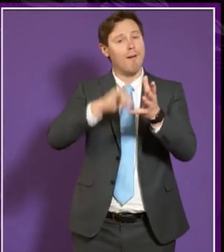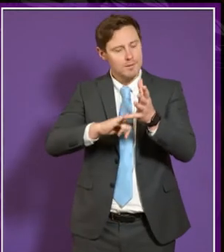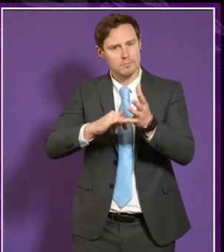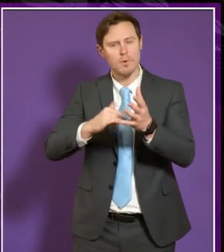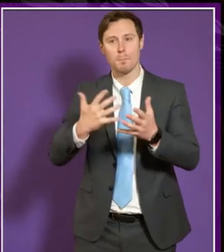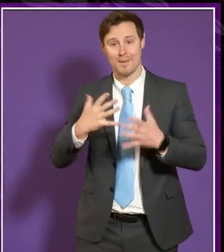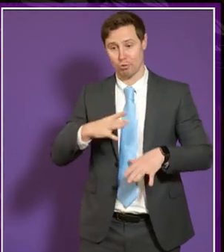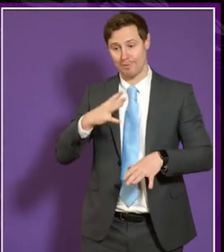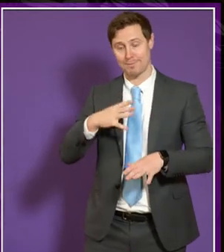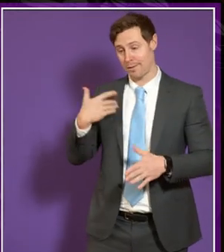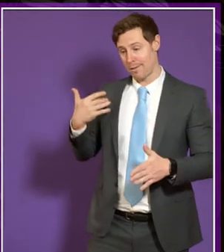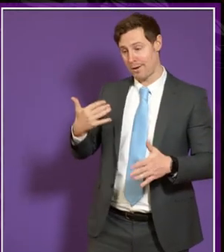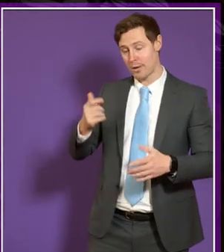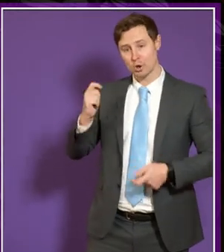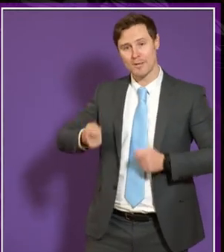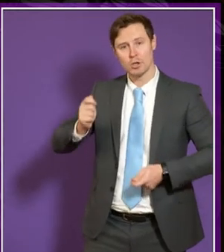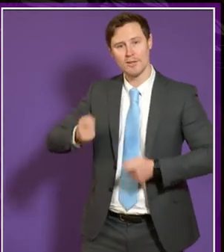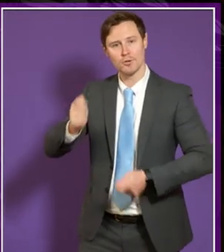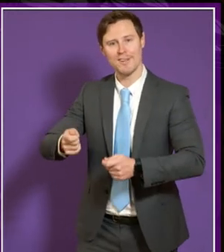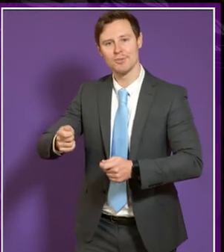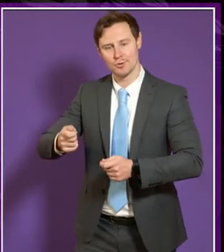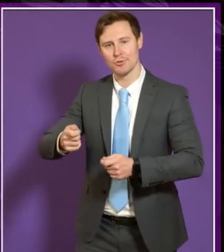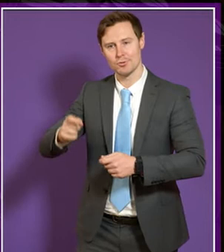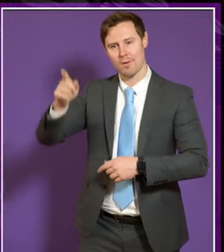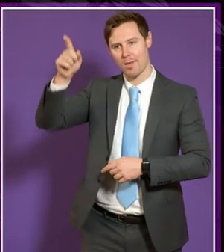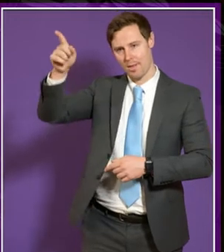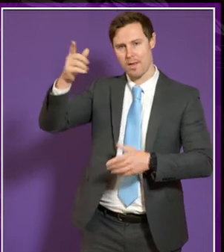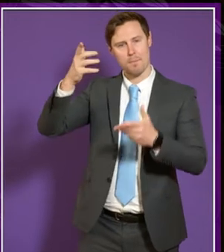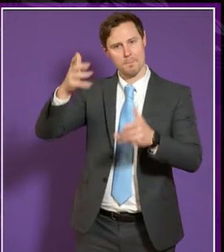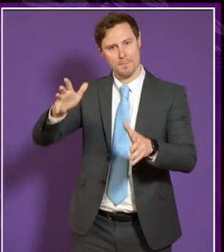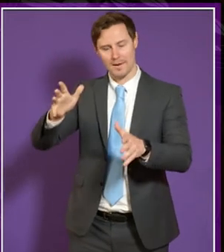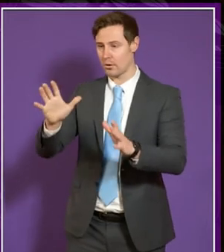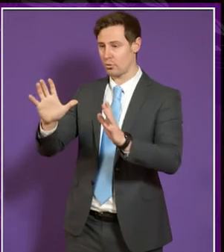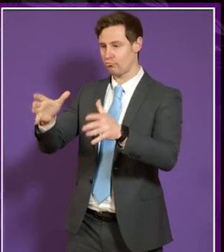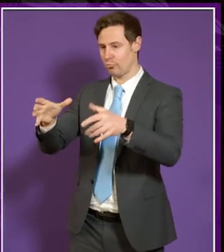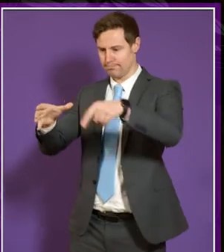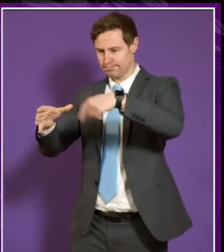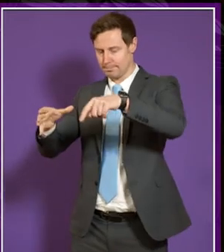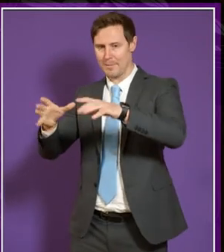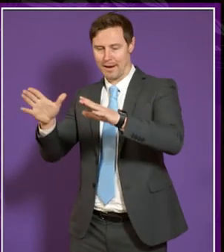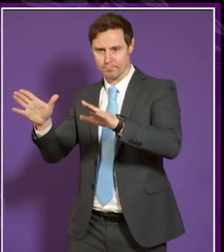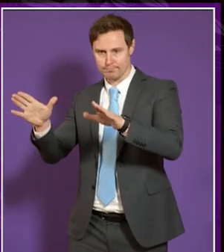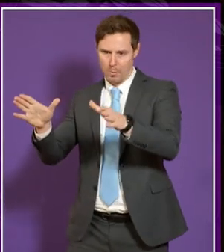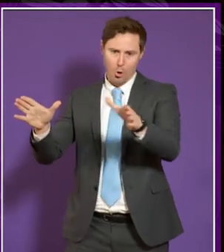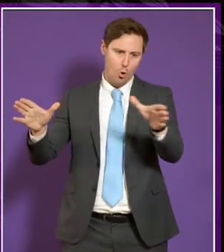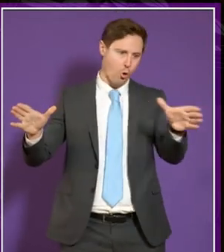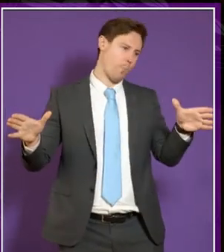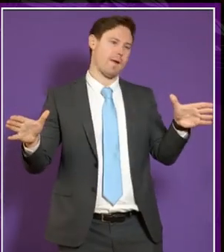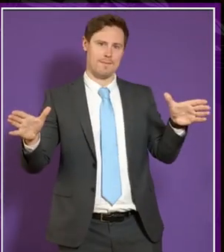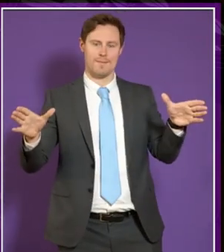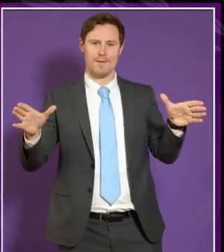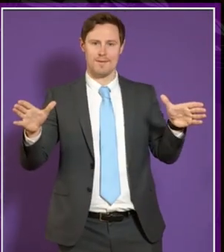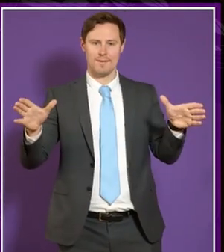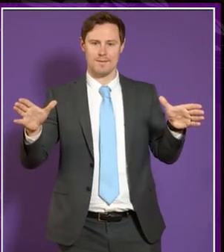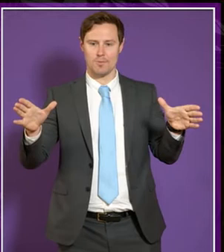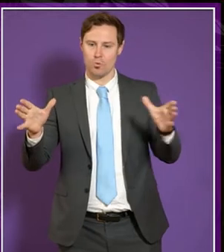of change already and they have focused on different groups um of of their customers so they have um